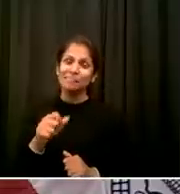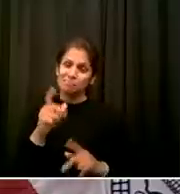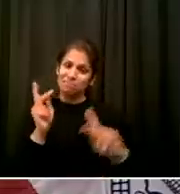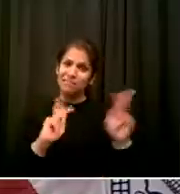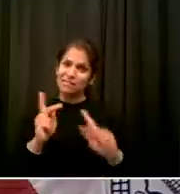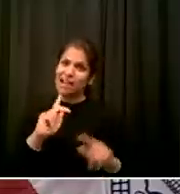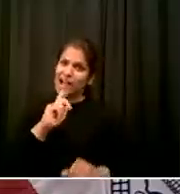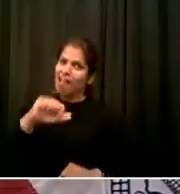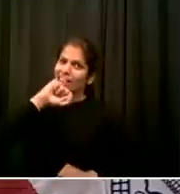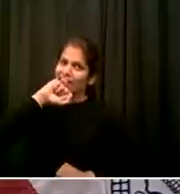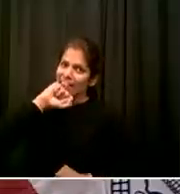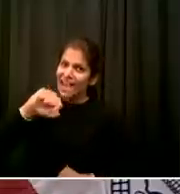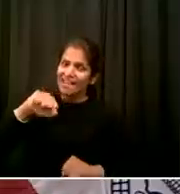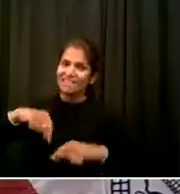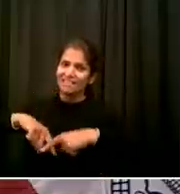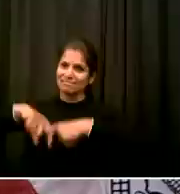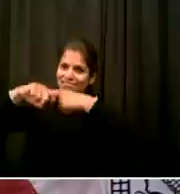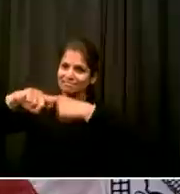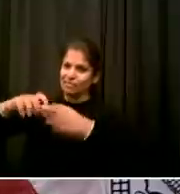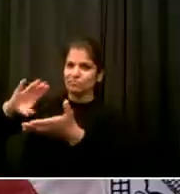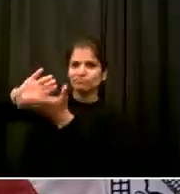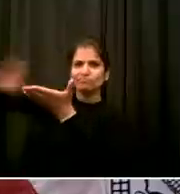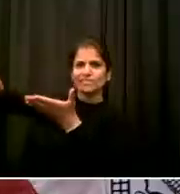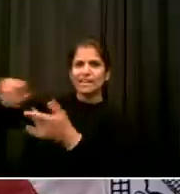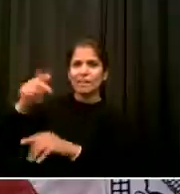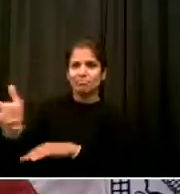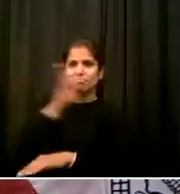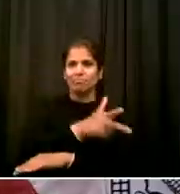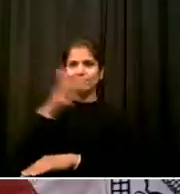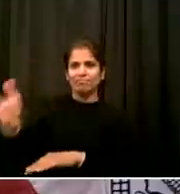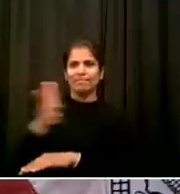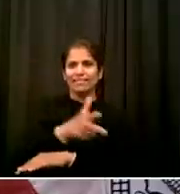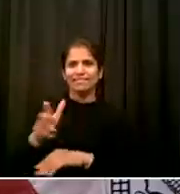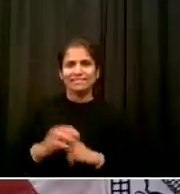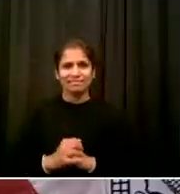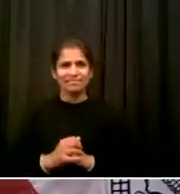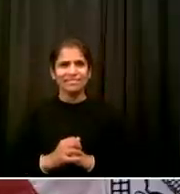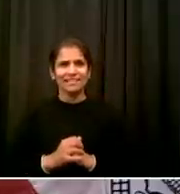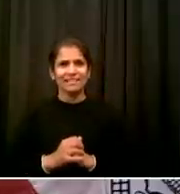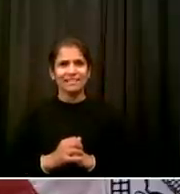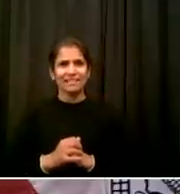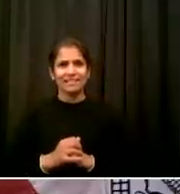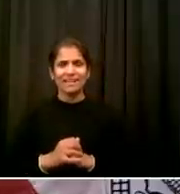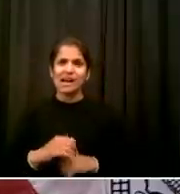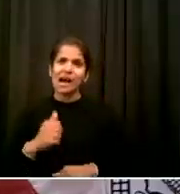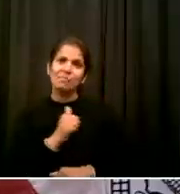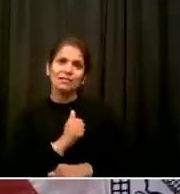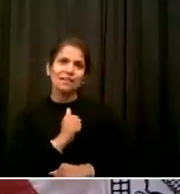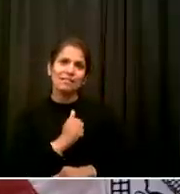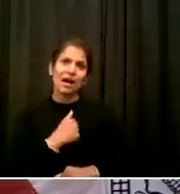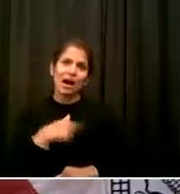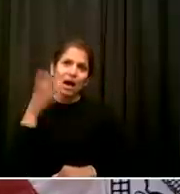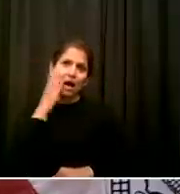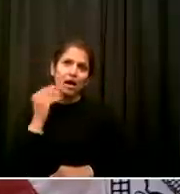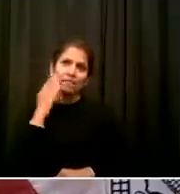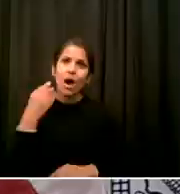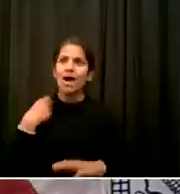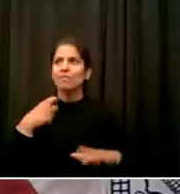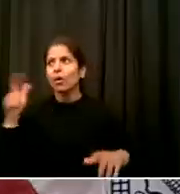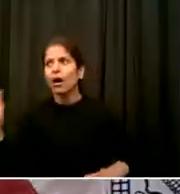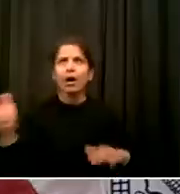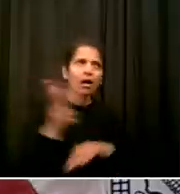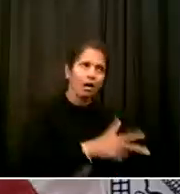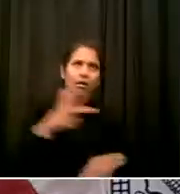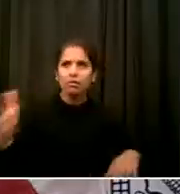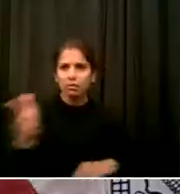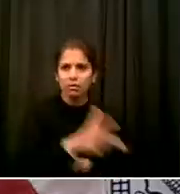ever there's been one And I'm saying it as someone who many, many a time had to move my car And hated doing it and sometimes forgot